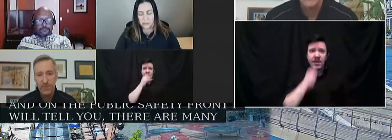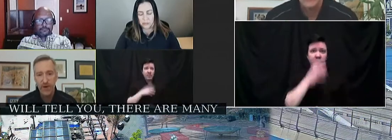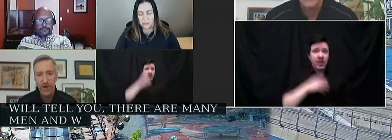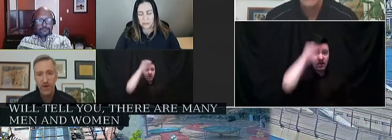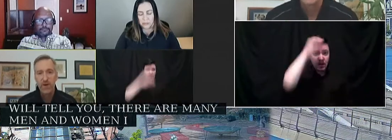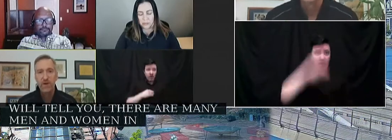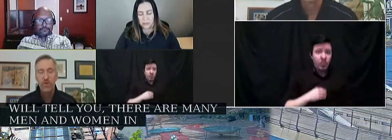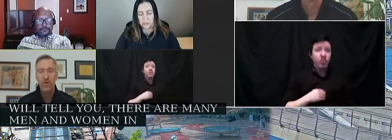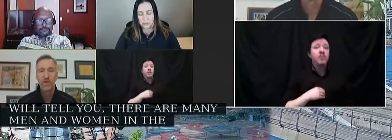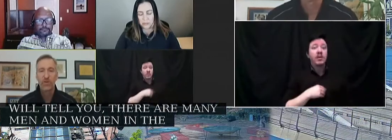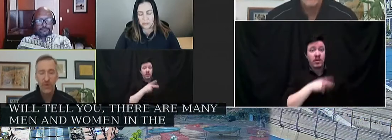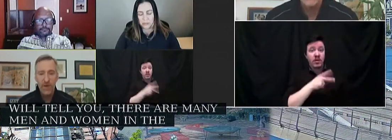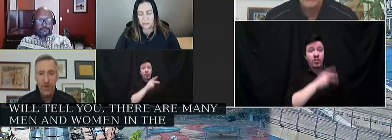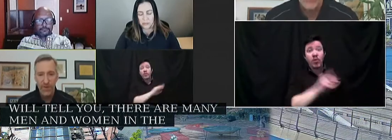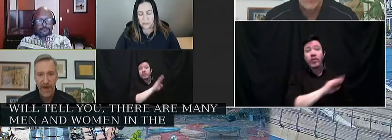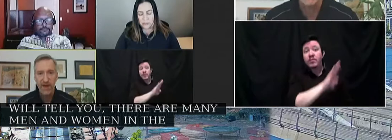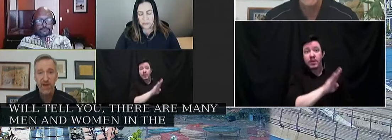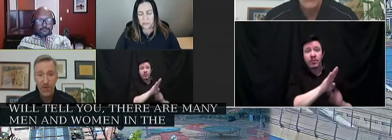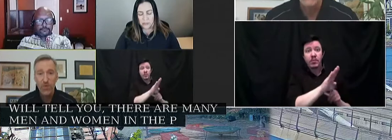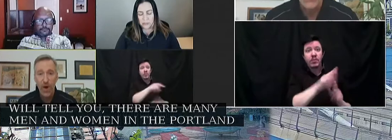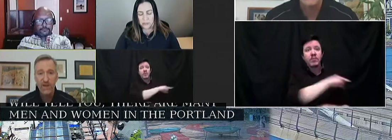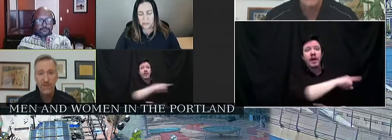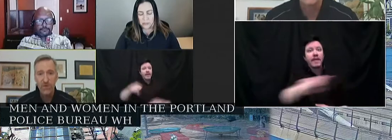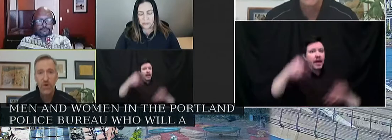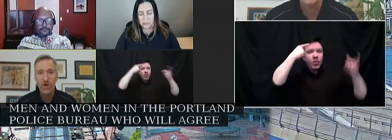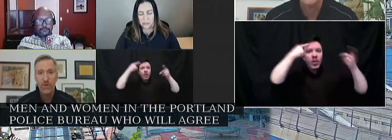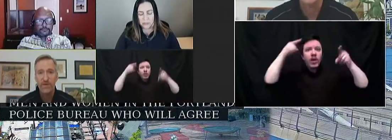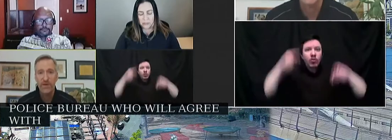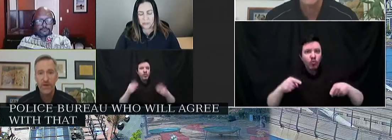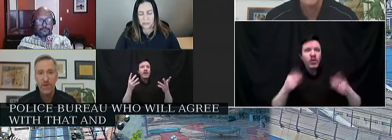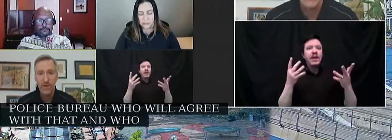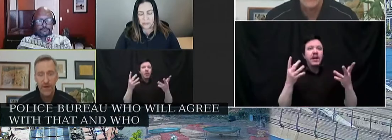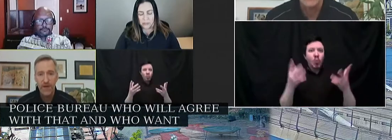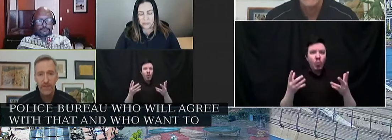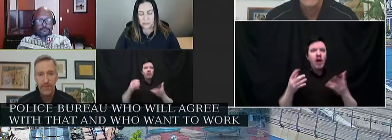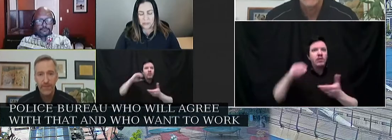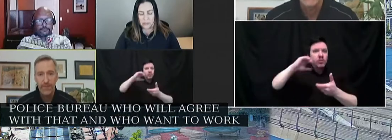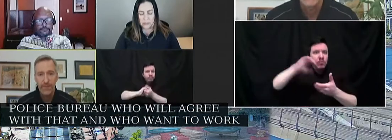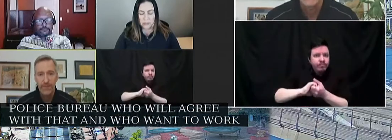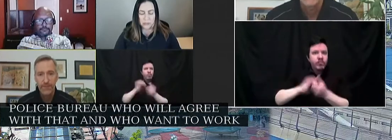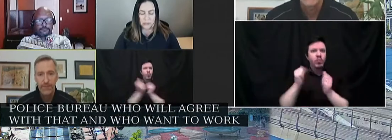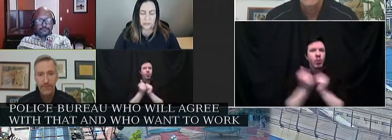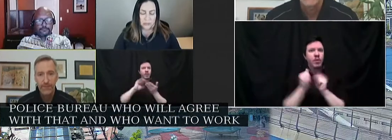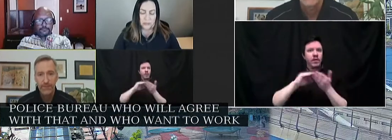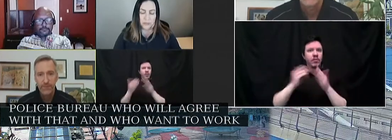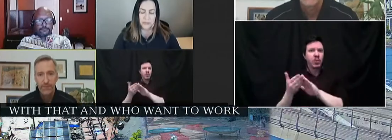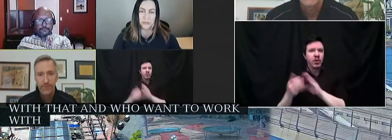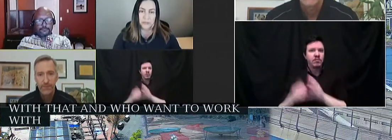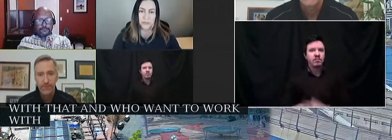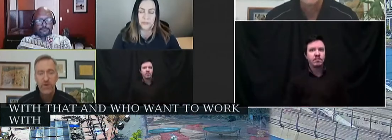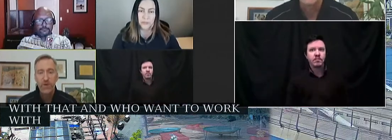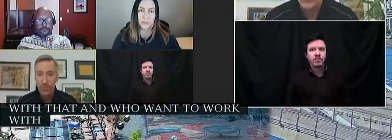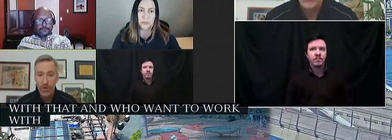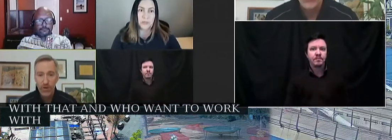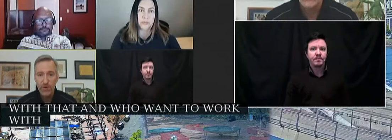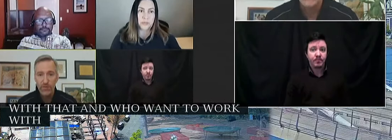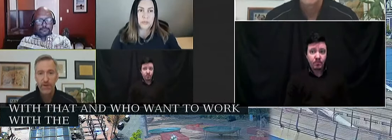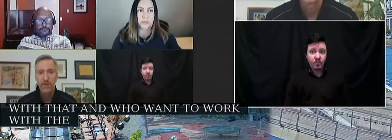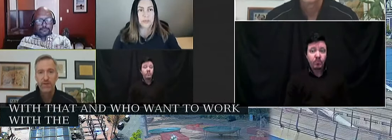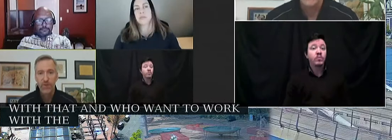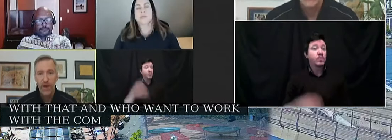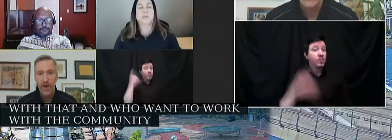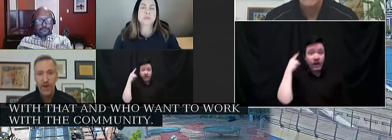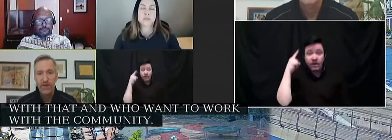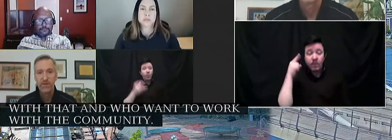Police Bureau who will agree with that and who want to work with the community to improve